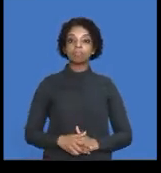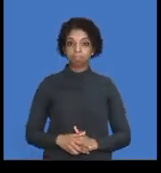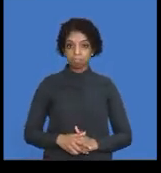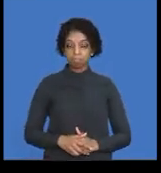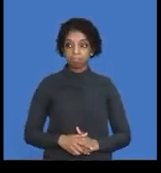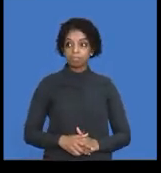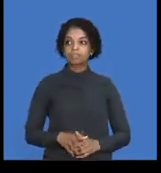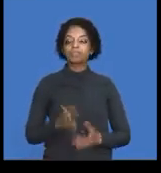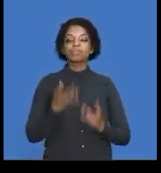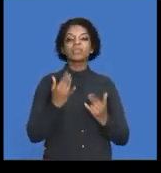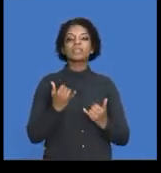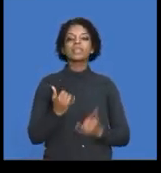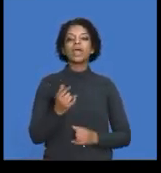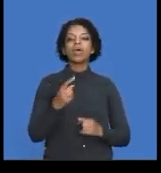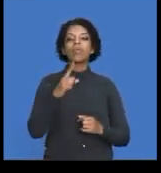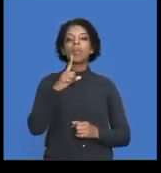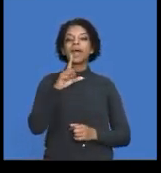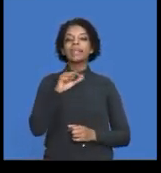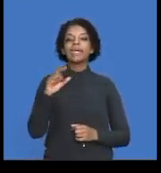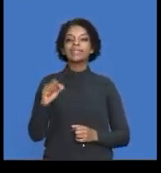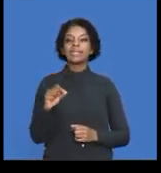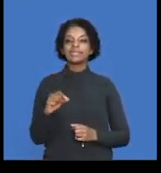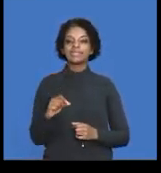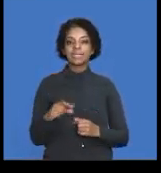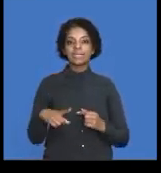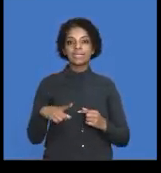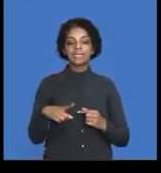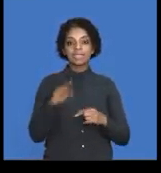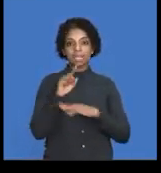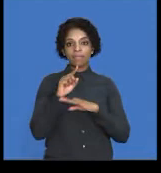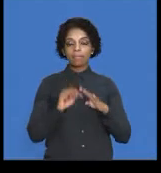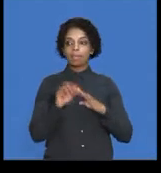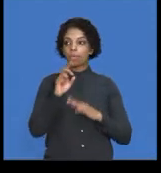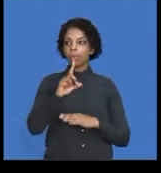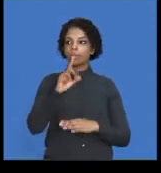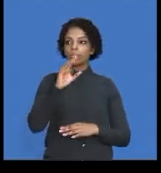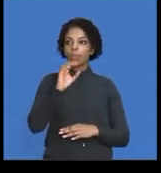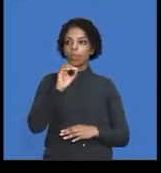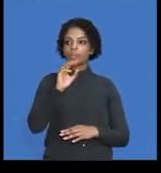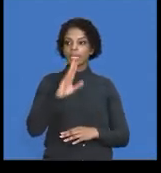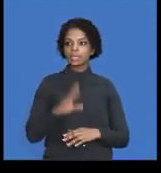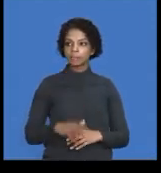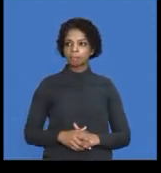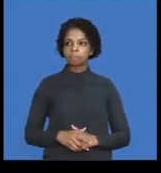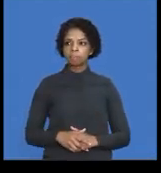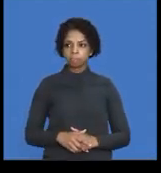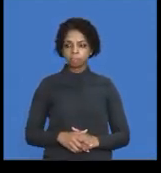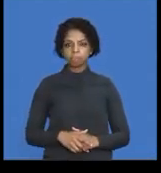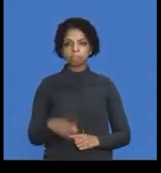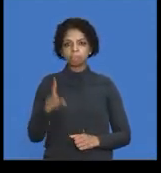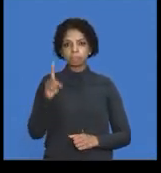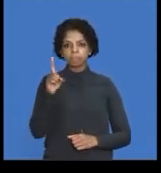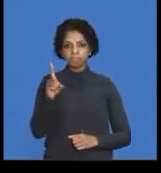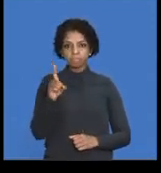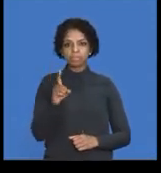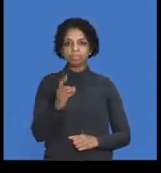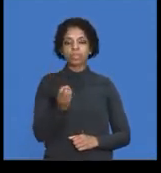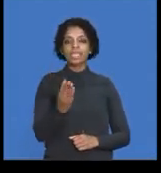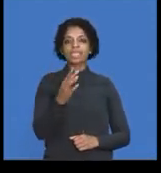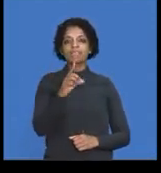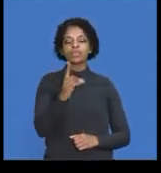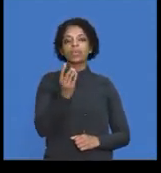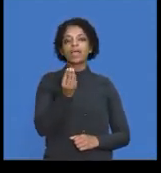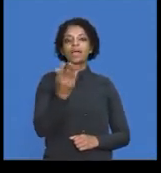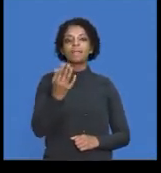So 100 times 100 divided by 109 times, this will give you